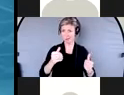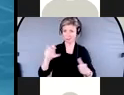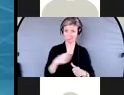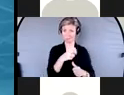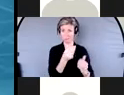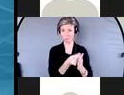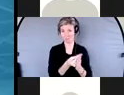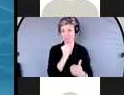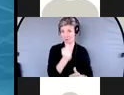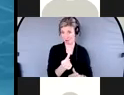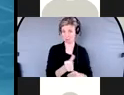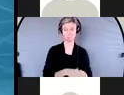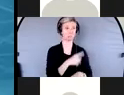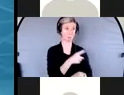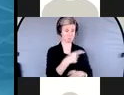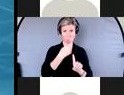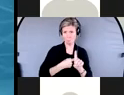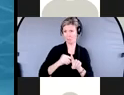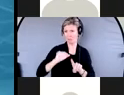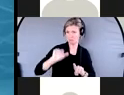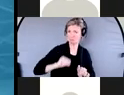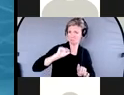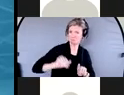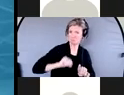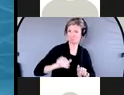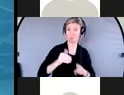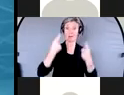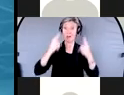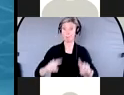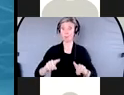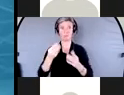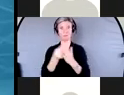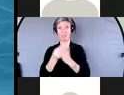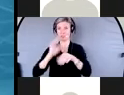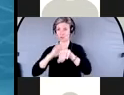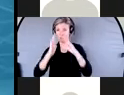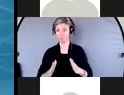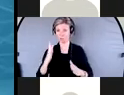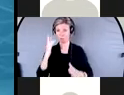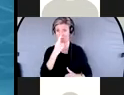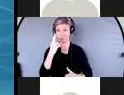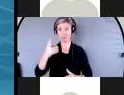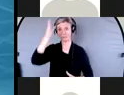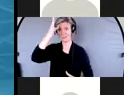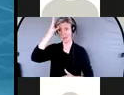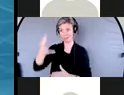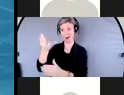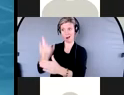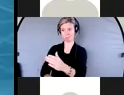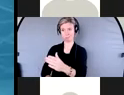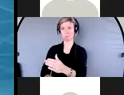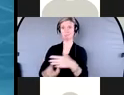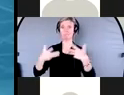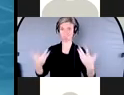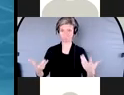of the initial transfer request, the advisor found out that the father had passed away the day after the request was made. In the